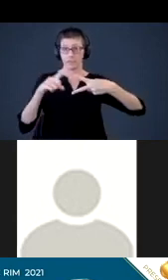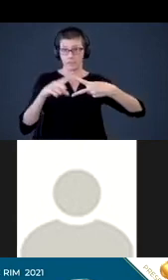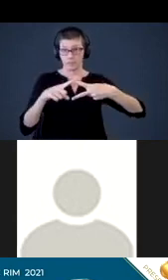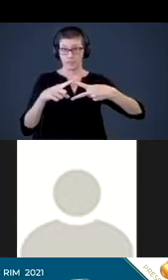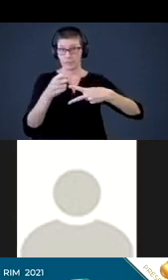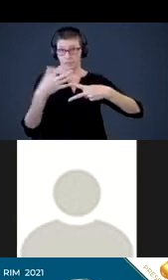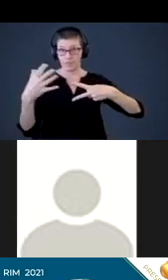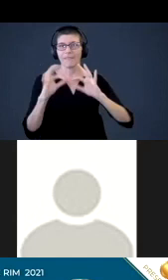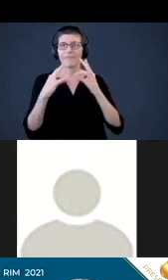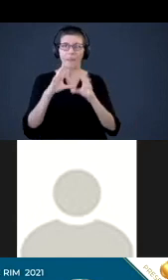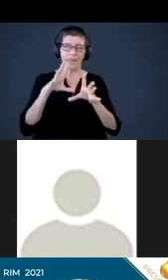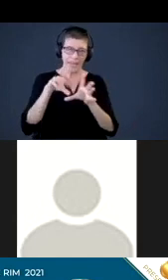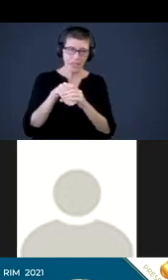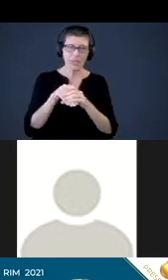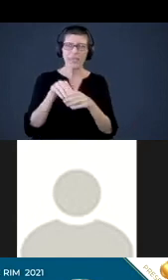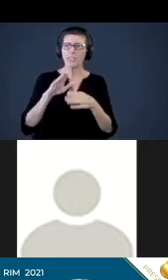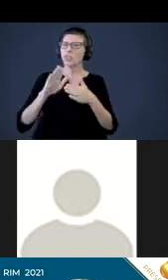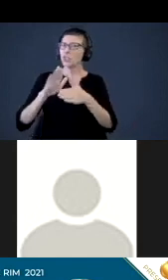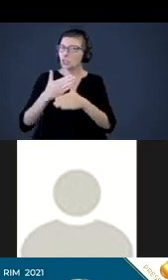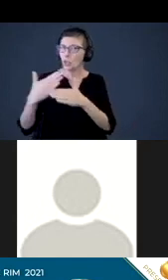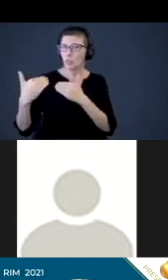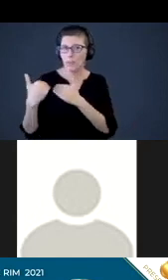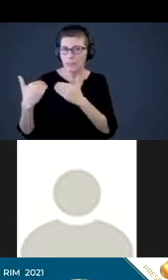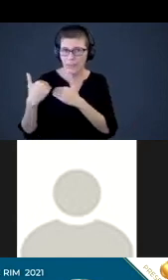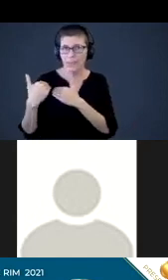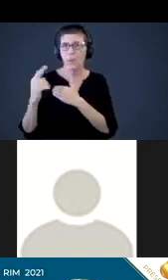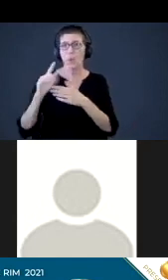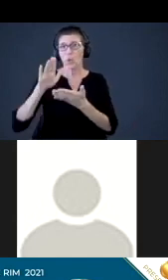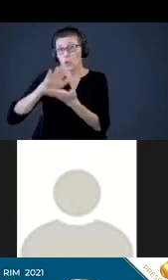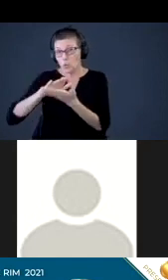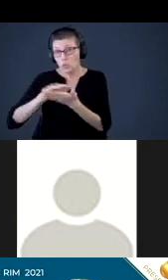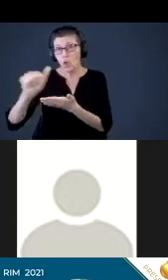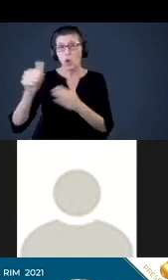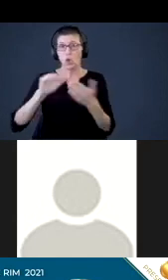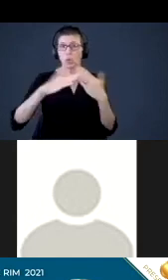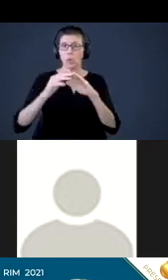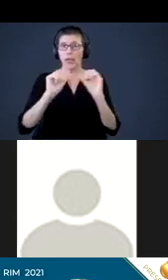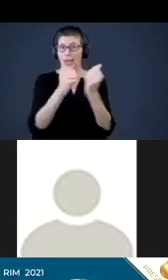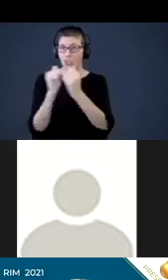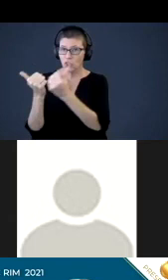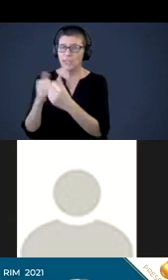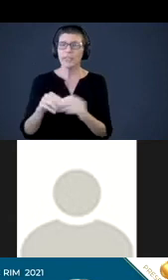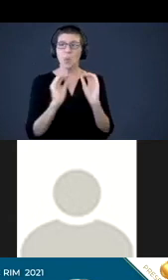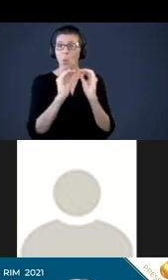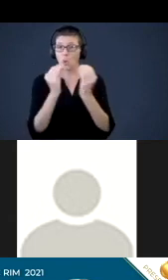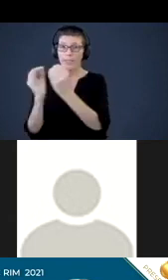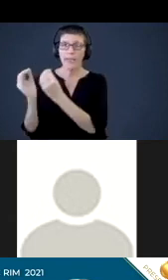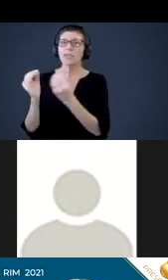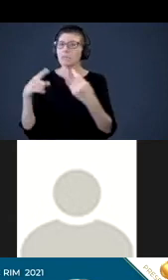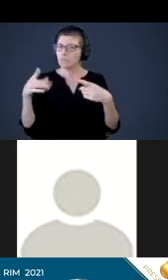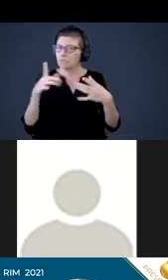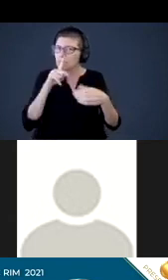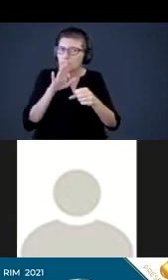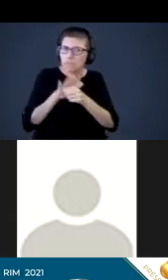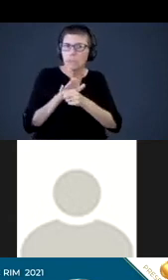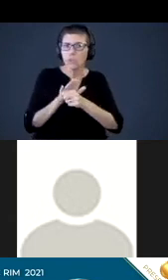family engagement is a shared responsibility in which schools and other community agencies and organizations are committed to reaching out